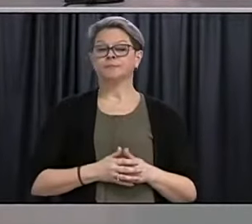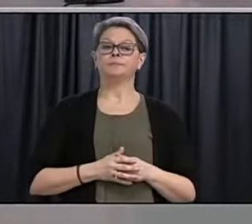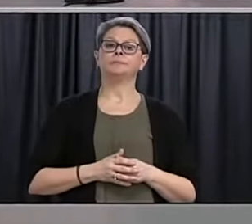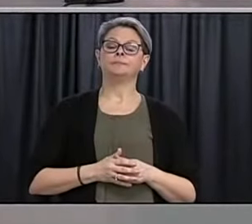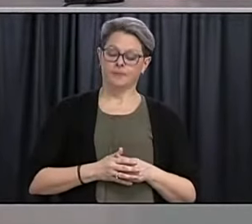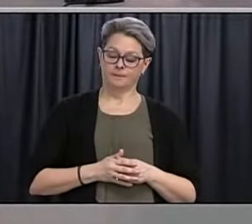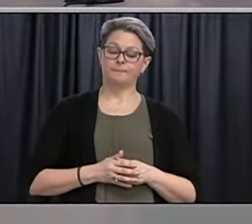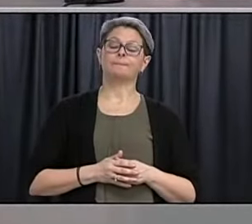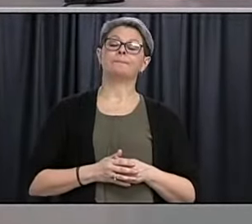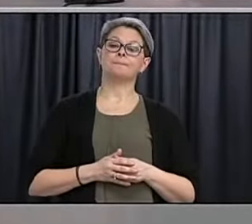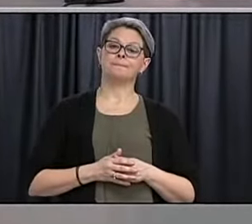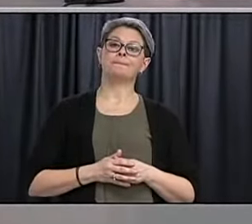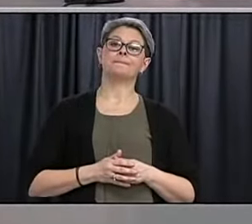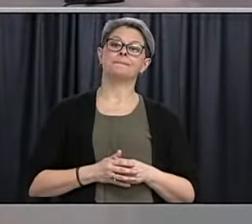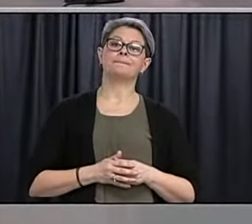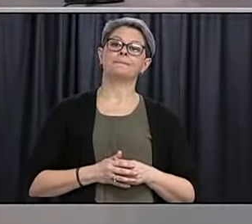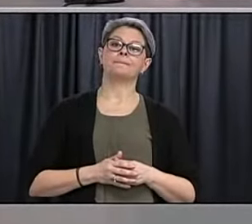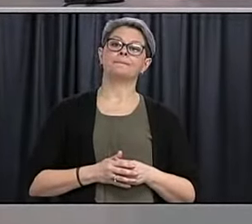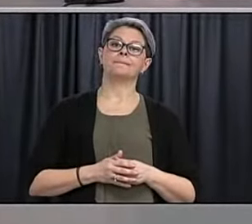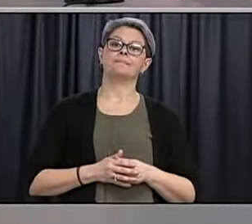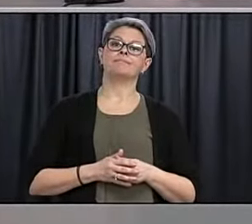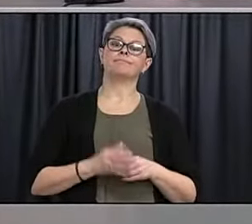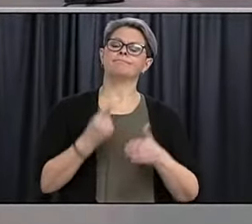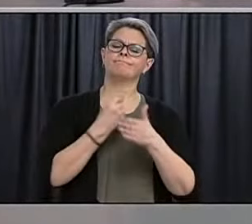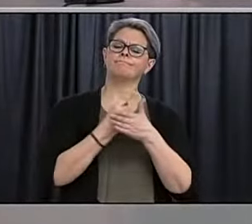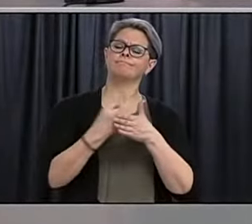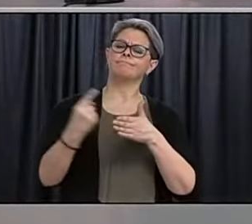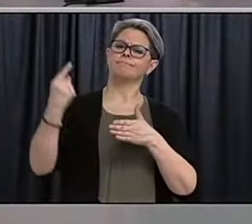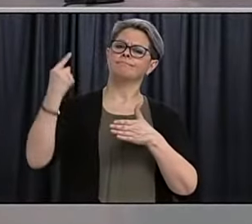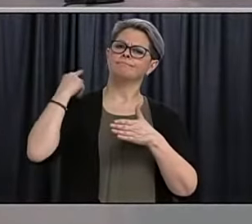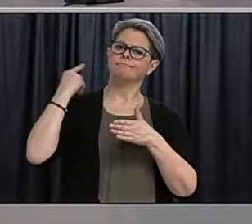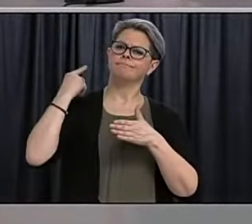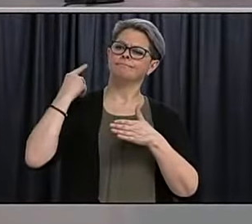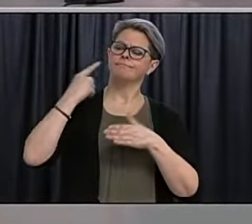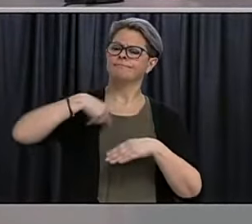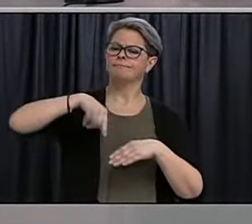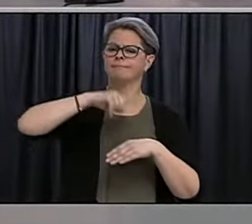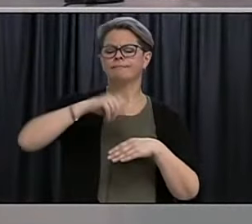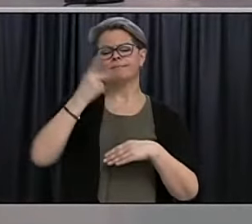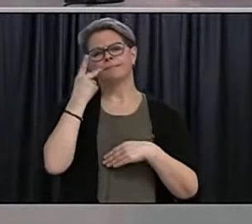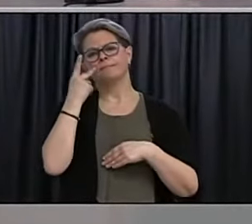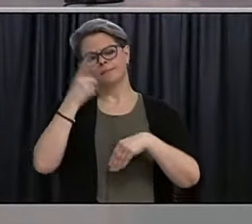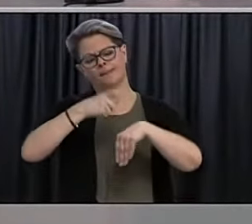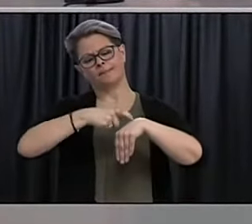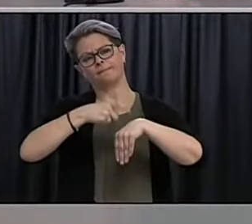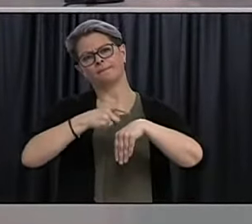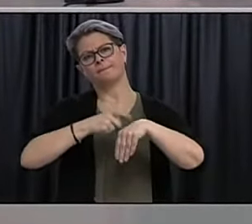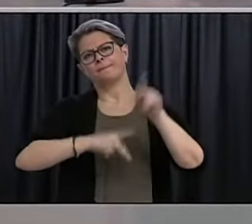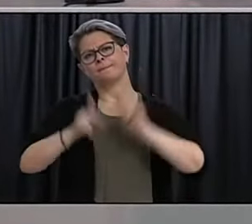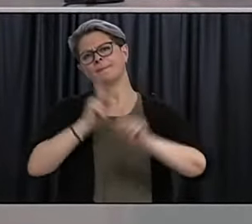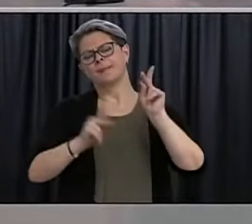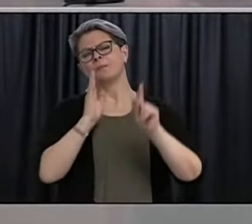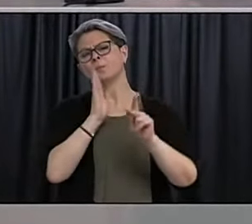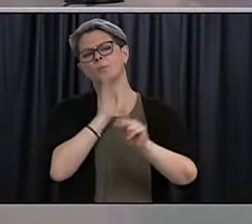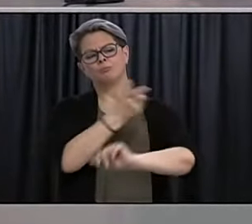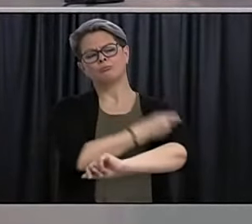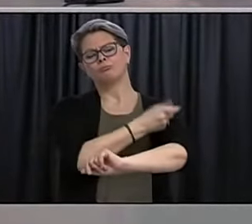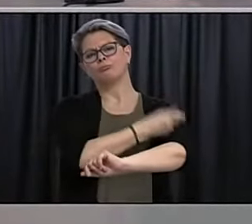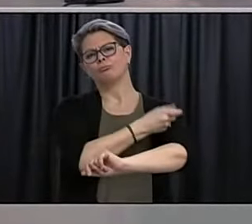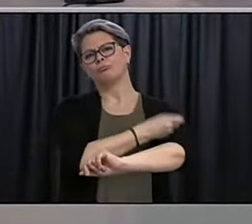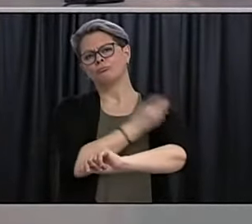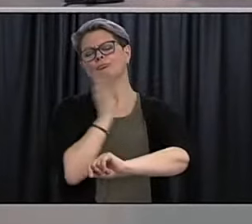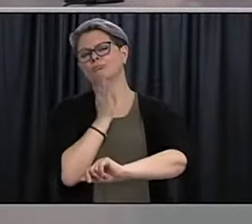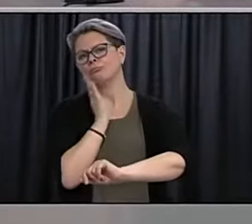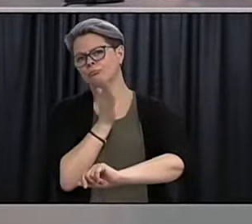I do. Yes. Um, it was just a week ago that we were looking at the timetable of when people will start to become vaccinated with